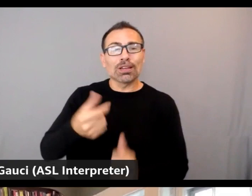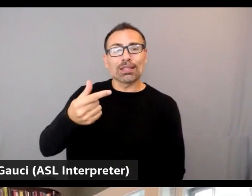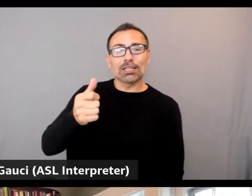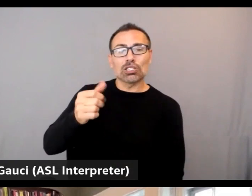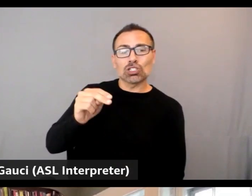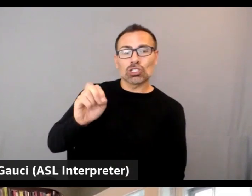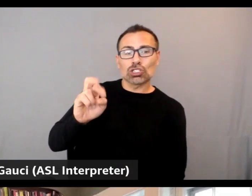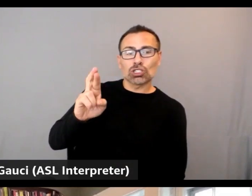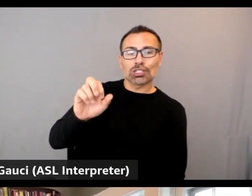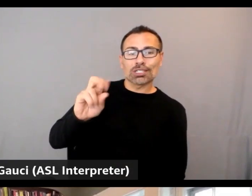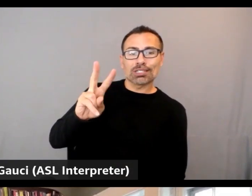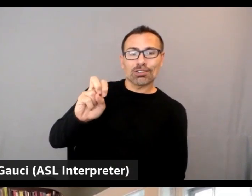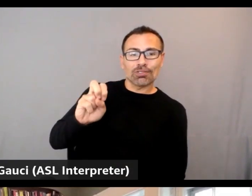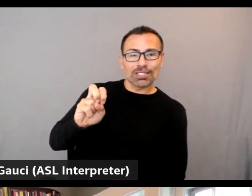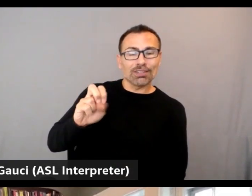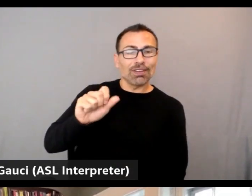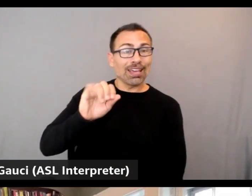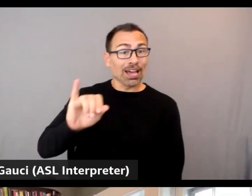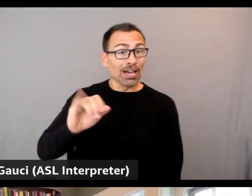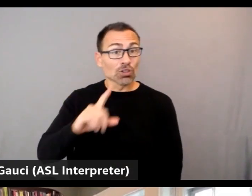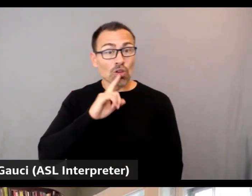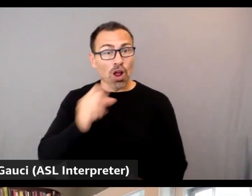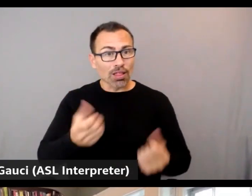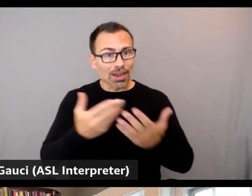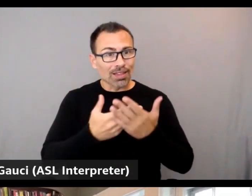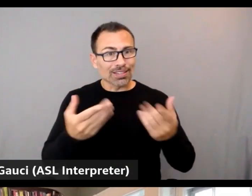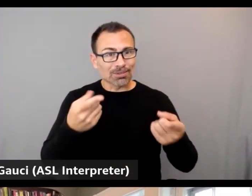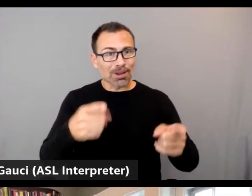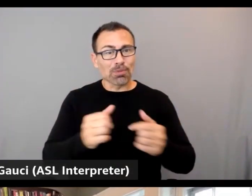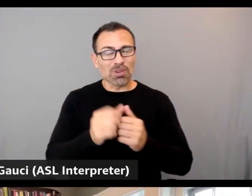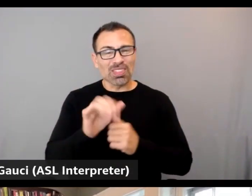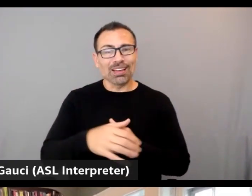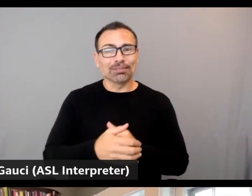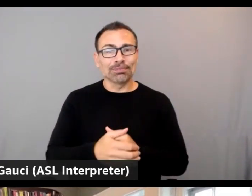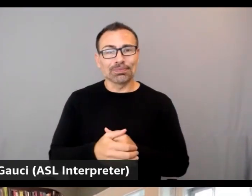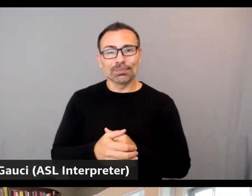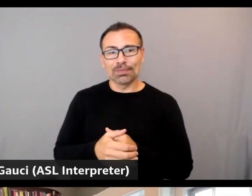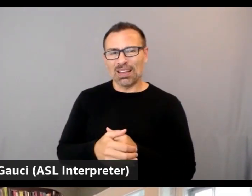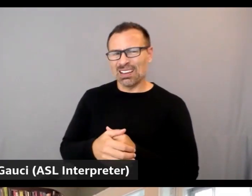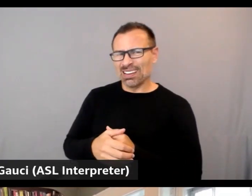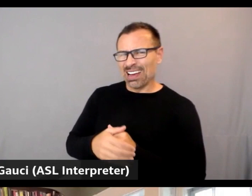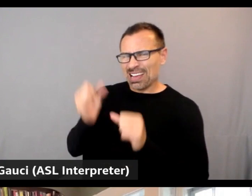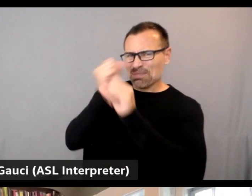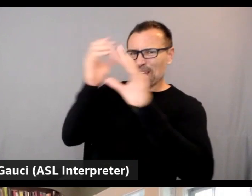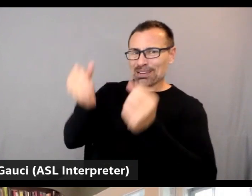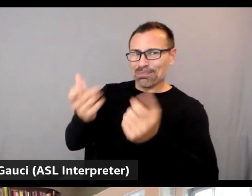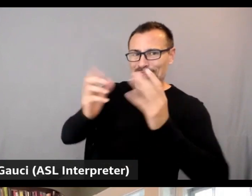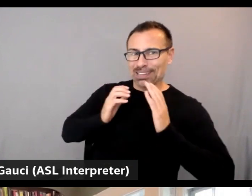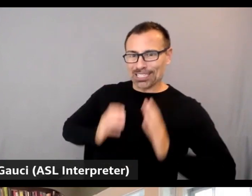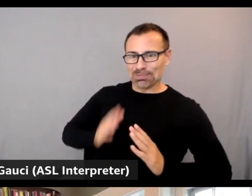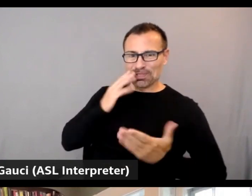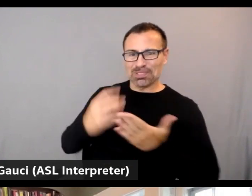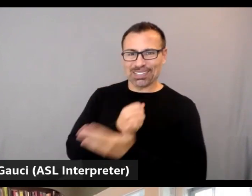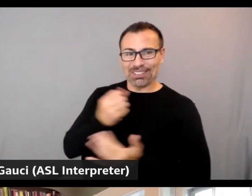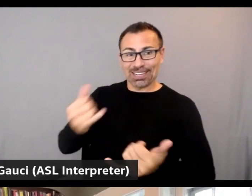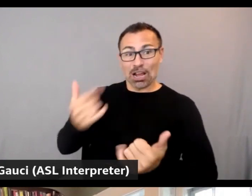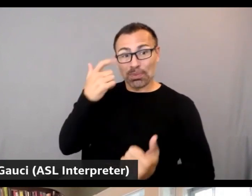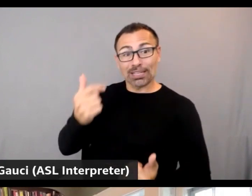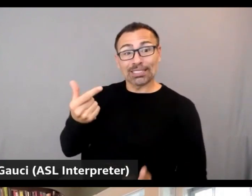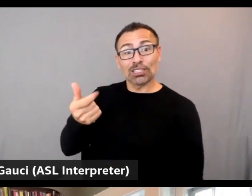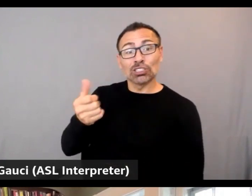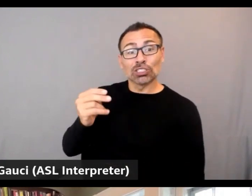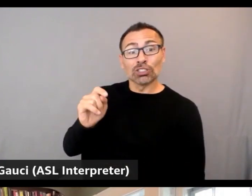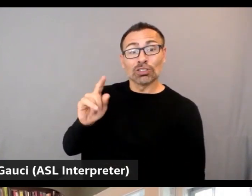that kickoff yesterday. I imagine a lot of our customers are also going to take advantage of it because now generative AI and ML